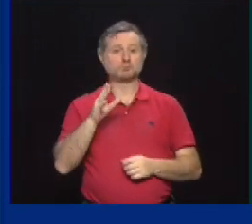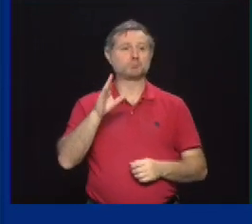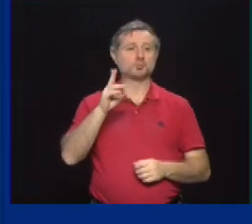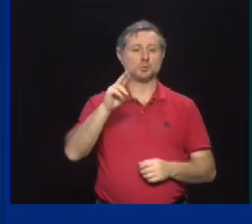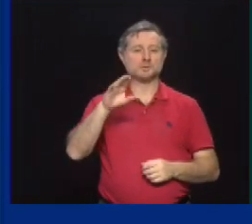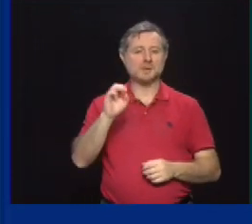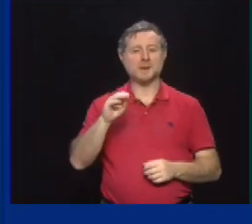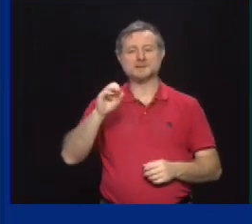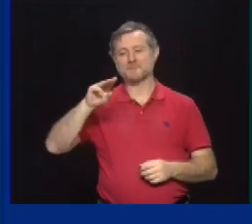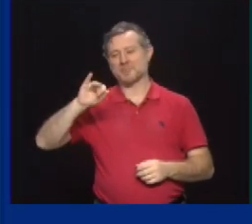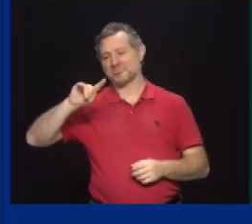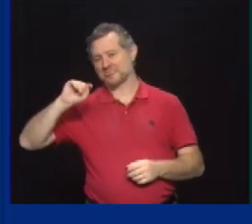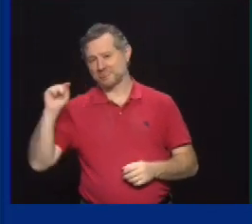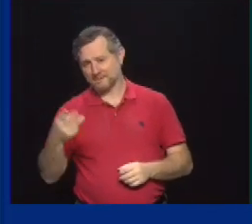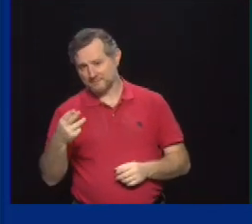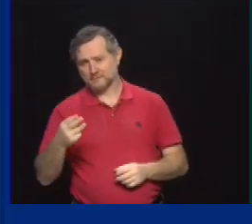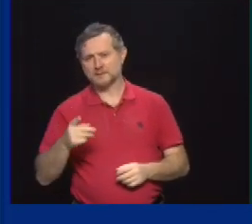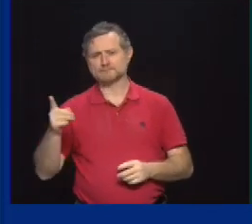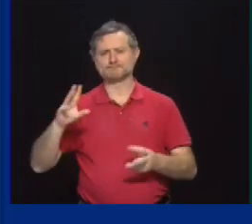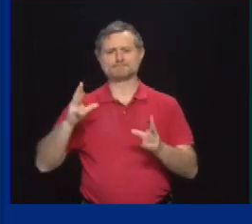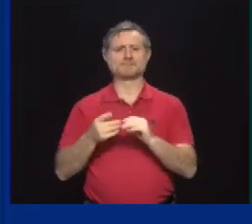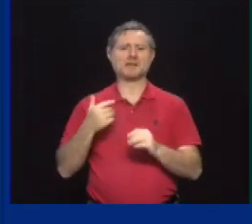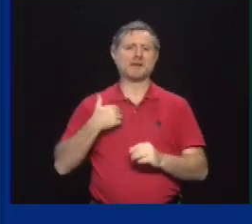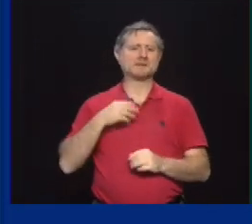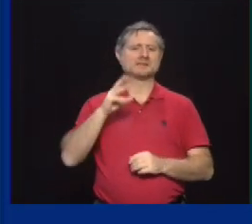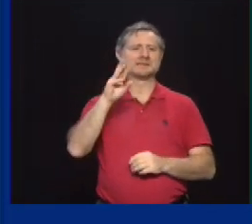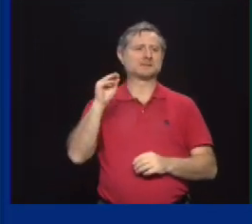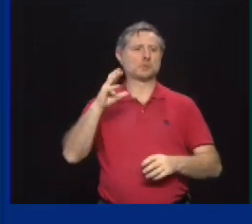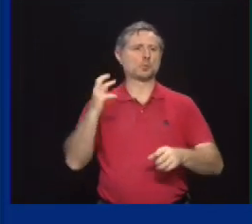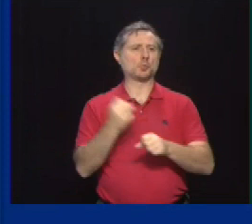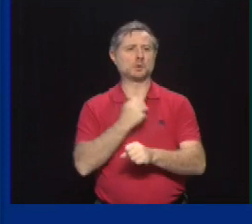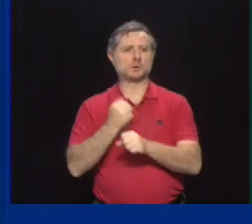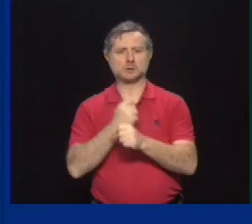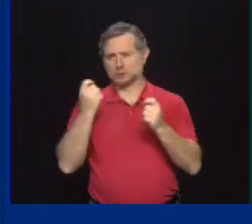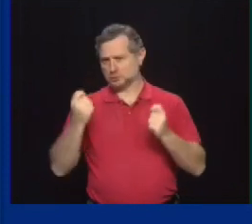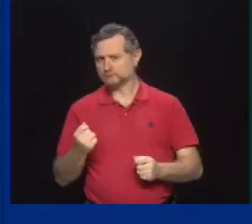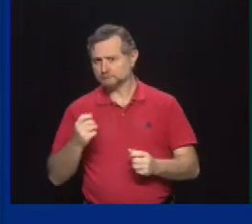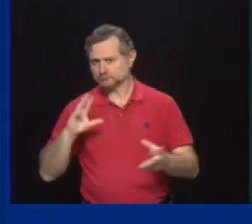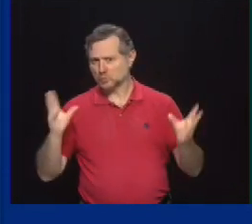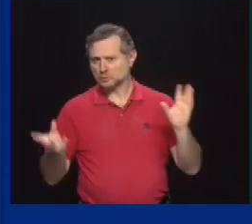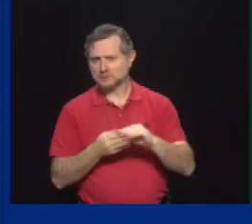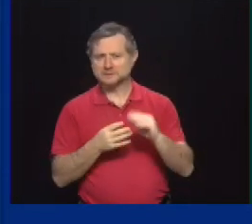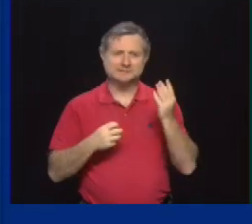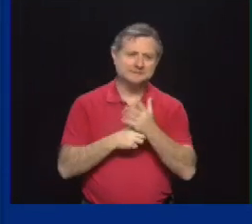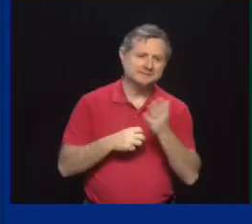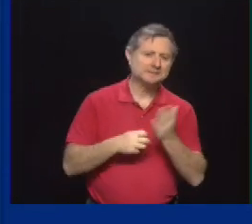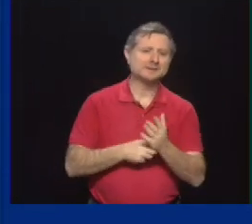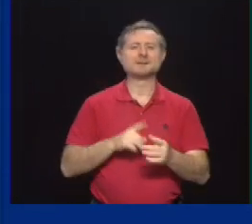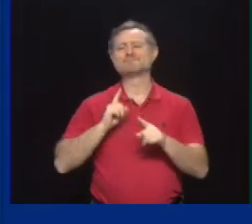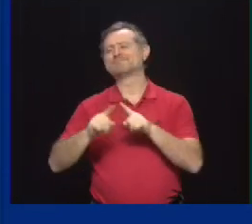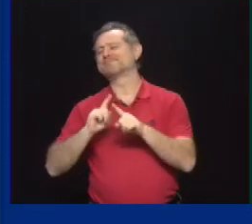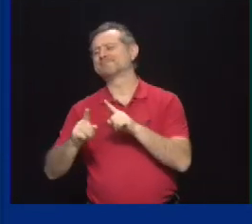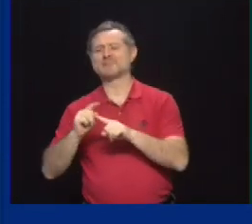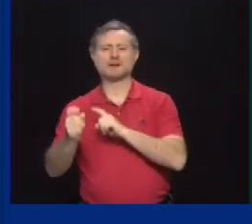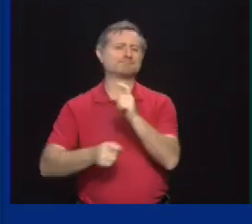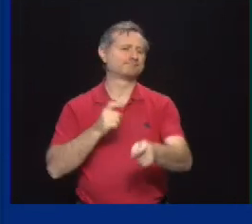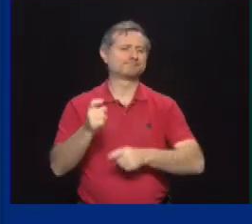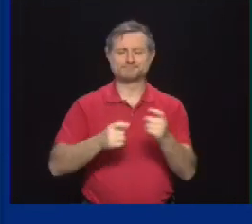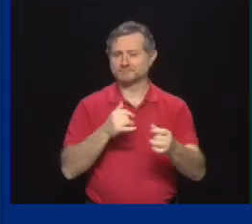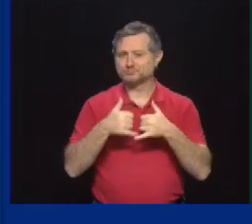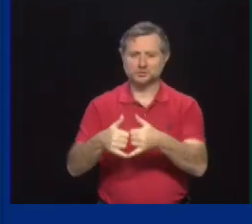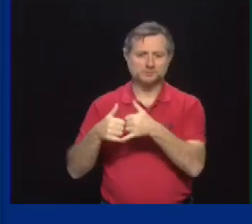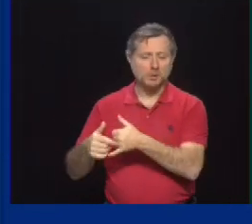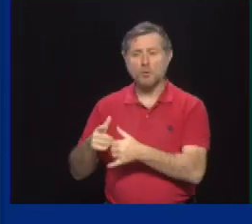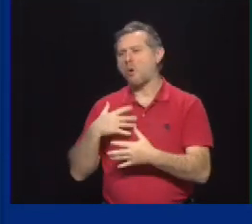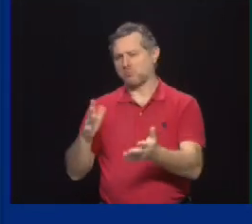the Jets, the Giants and the Bills for participating in this. We had over 60 winners who won tickets and all sorts of great swag. And so thank them and we wish